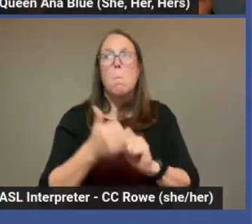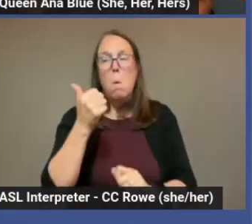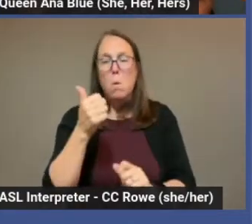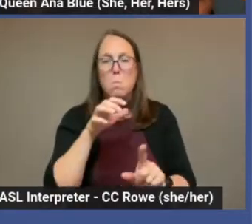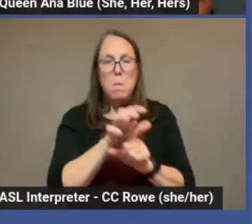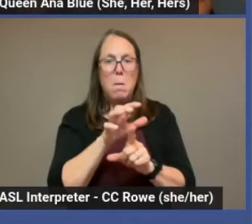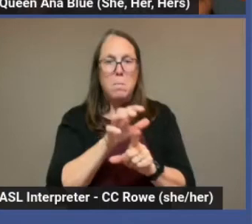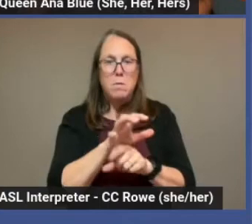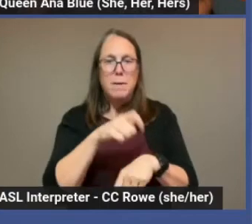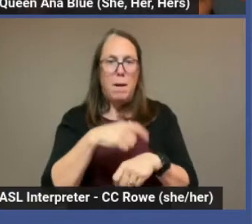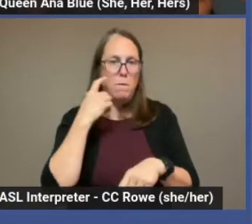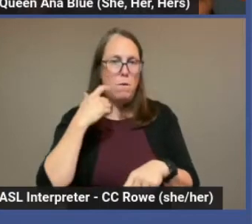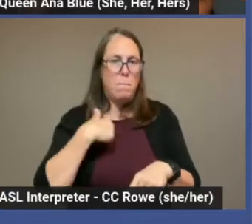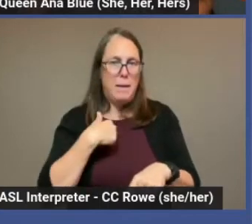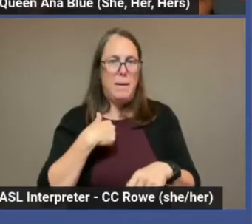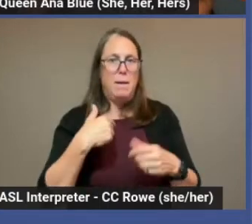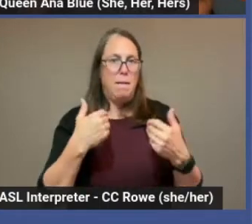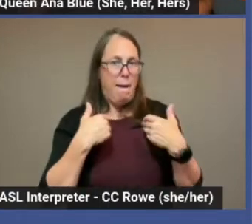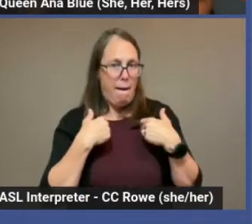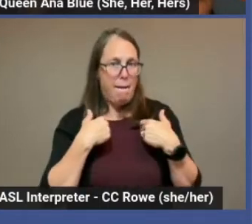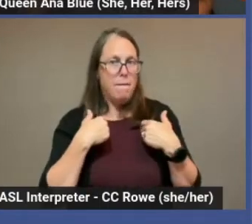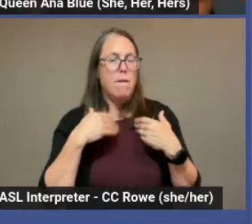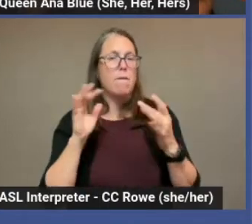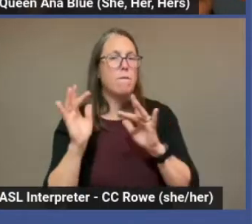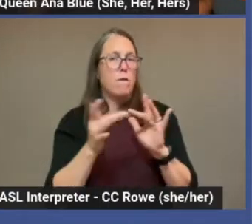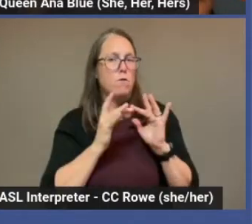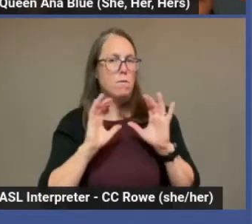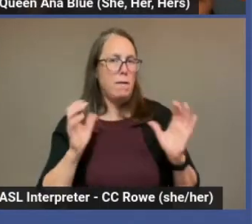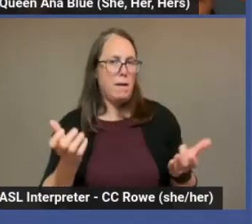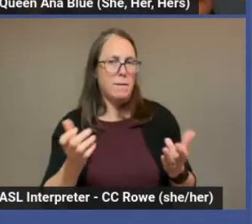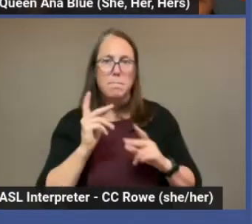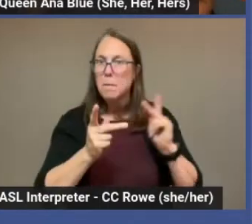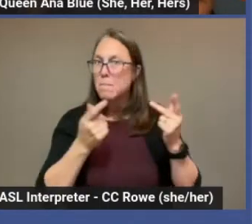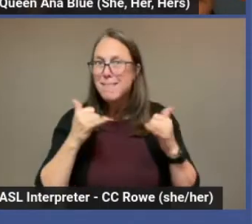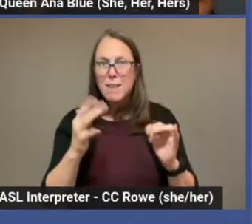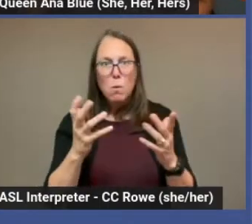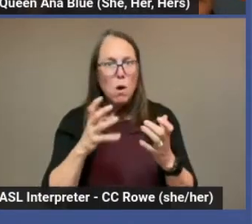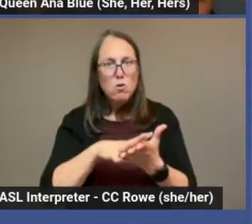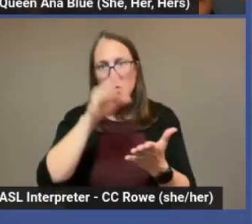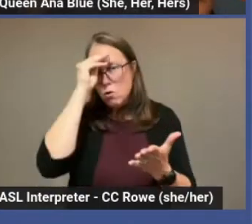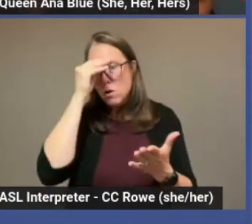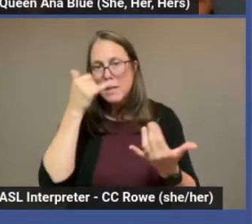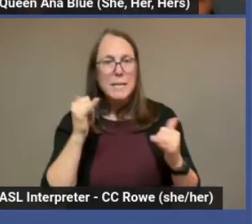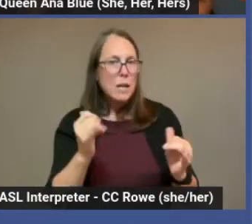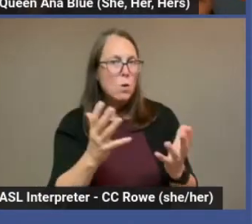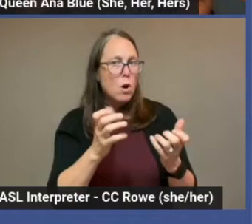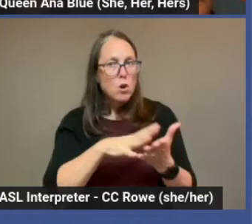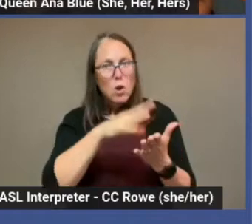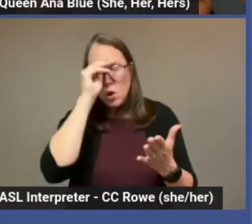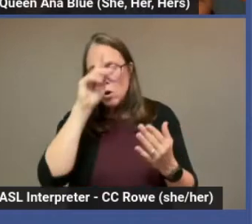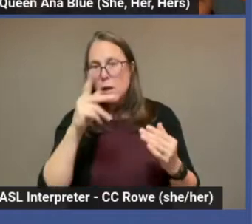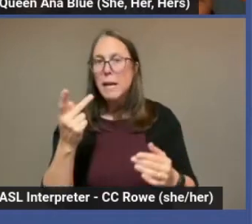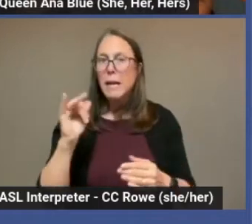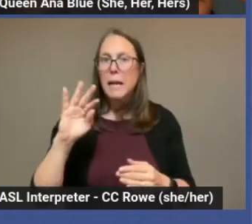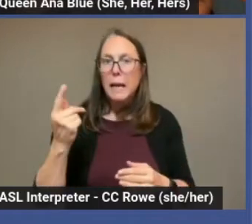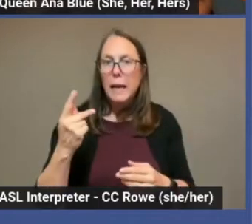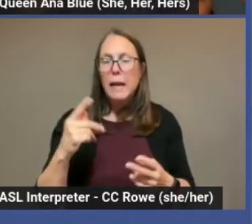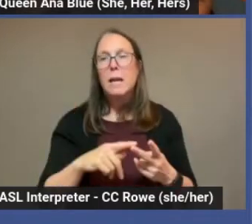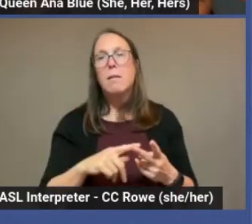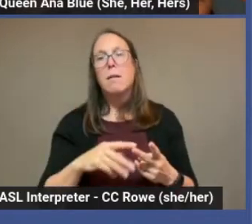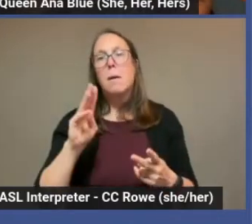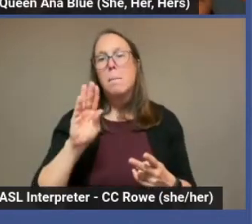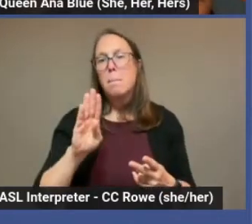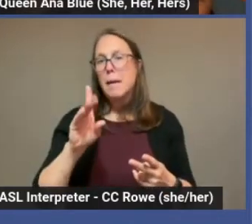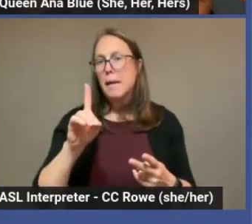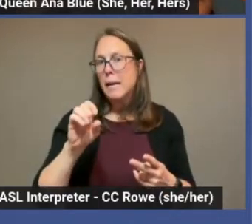because people still wanted education. People still wanted to learn about the kink and BDSM community and about sex work. And so